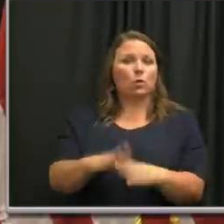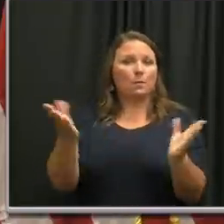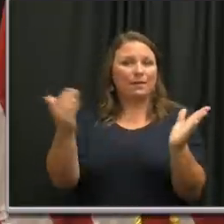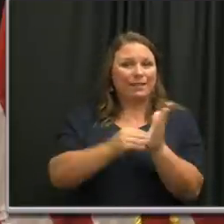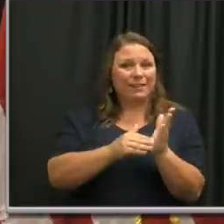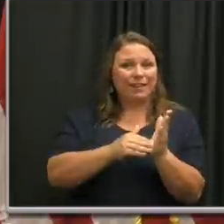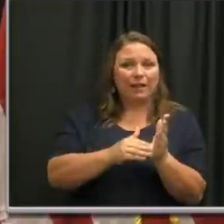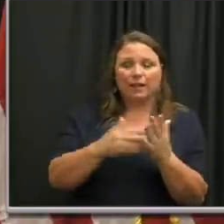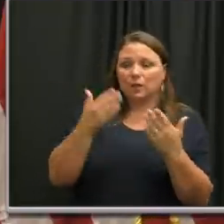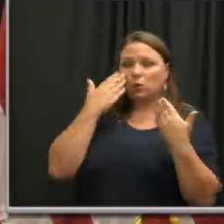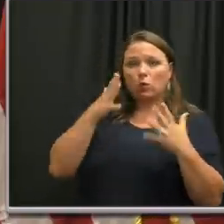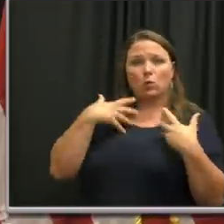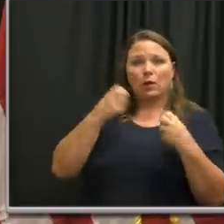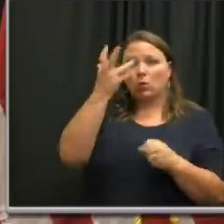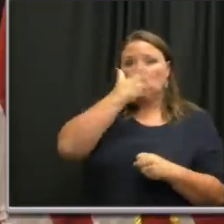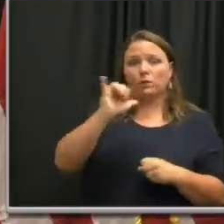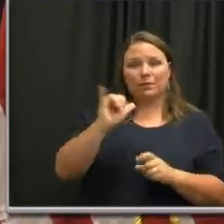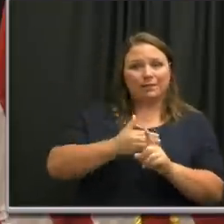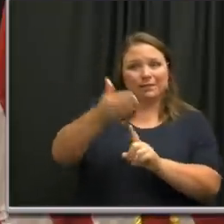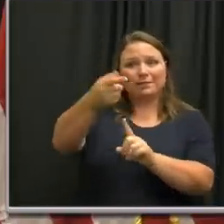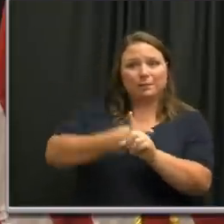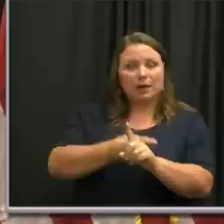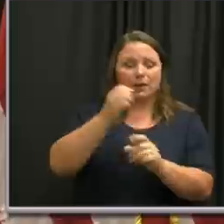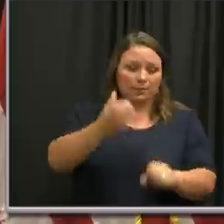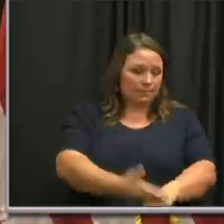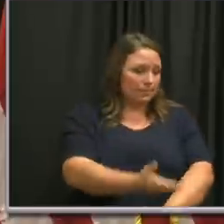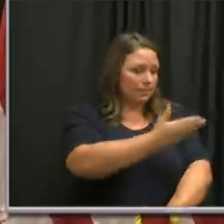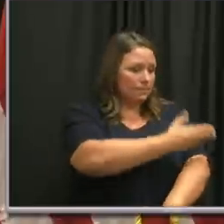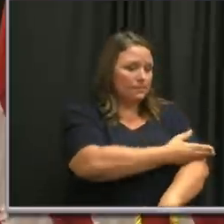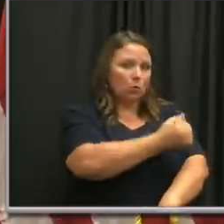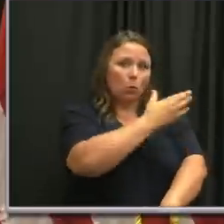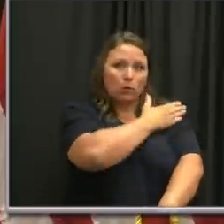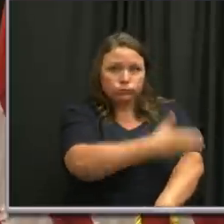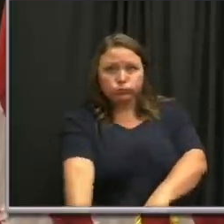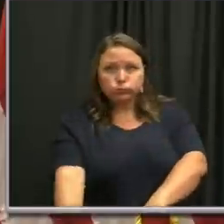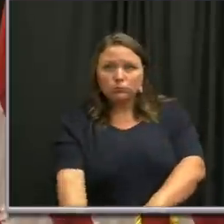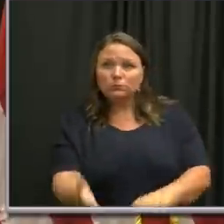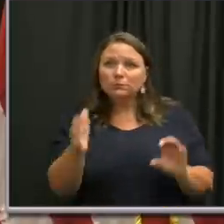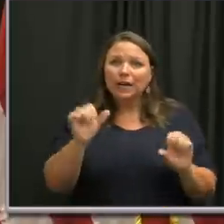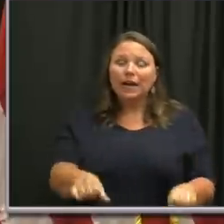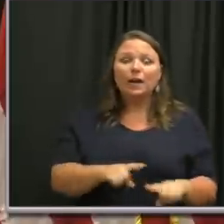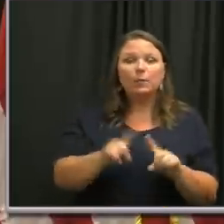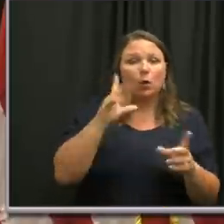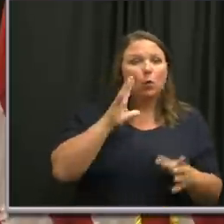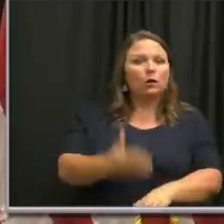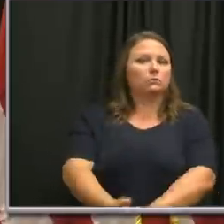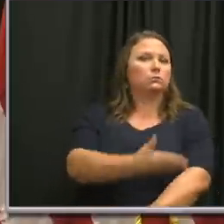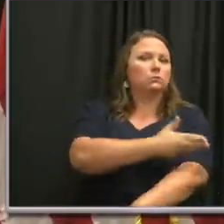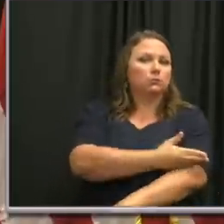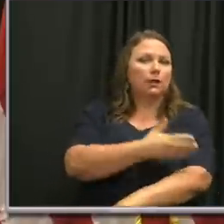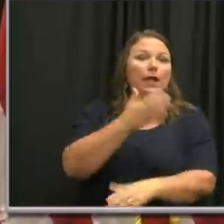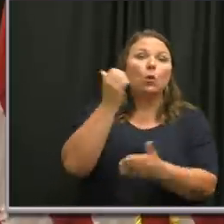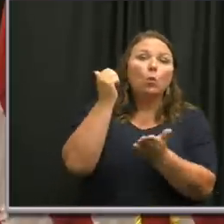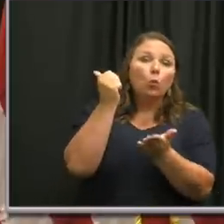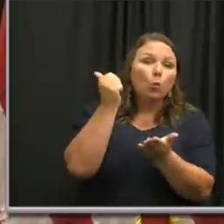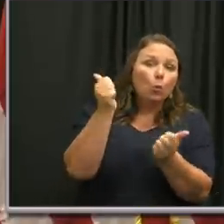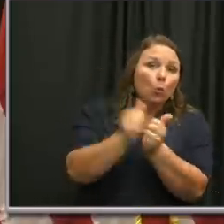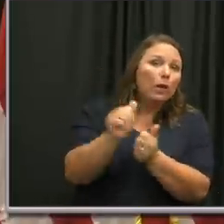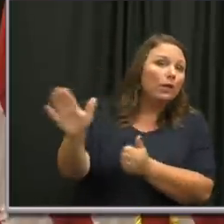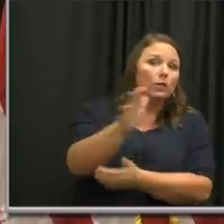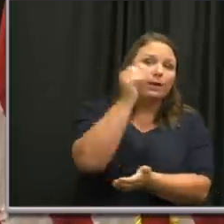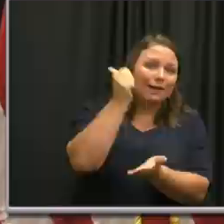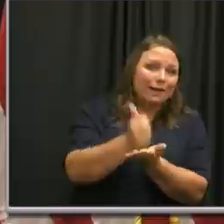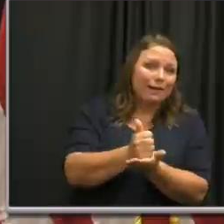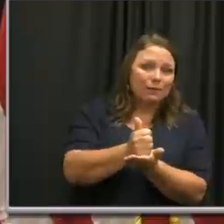We don't know what the health picture will be in a month. It can be better, could be worse, but we want it to be better and it's going to be better with your help. So,